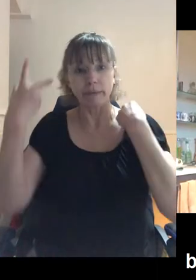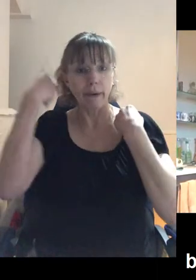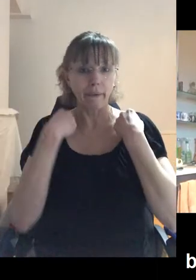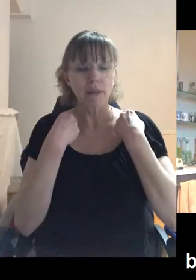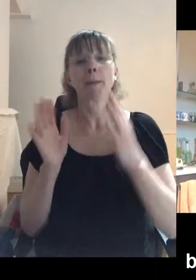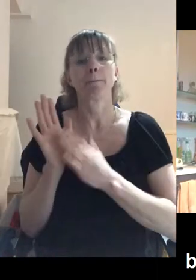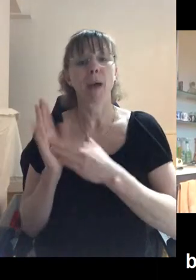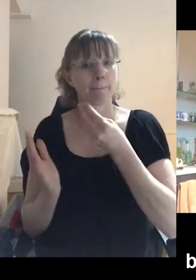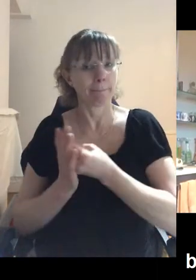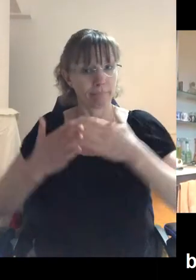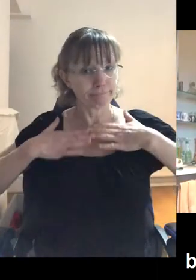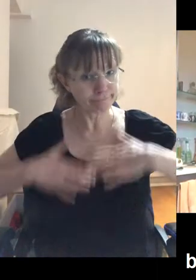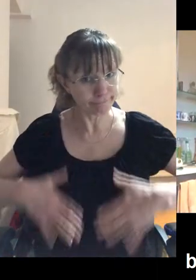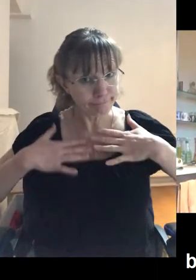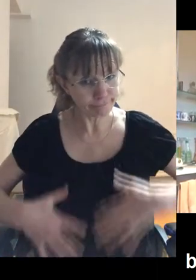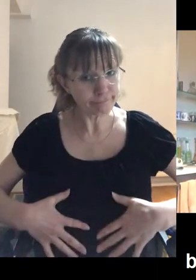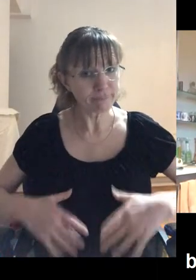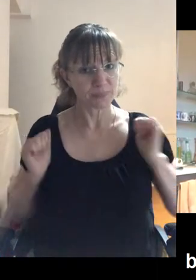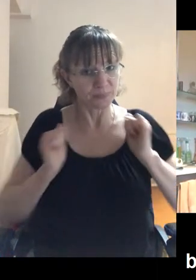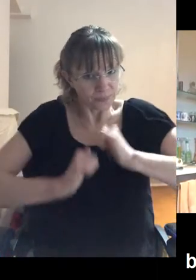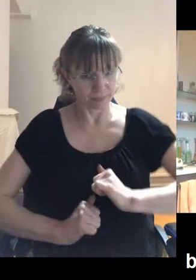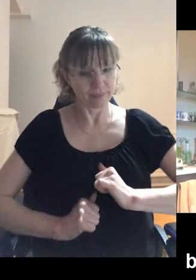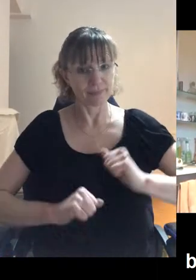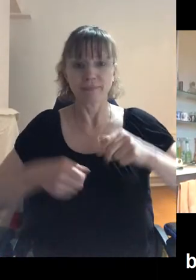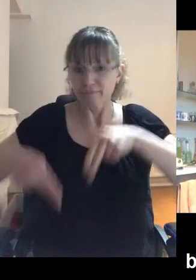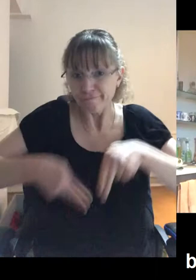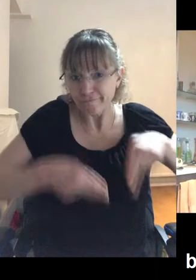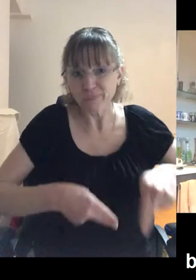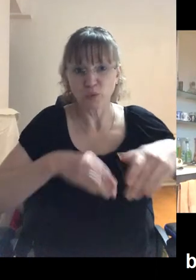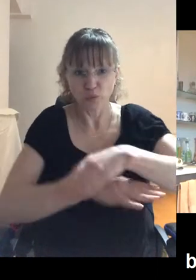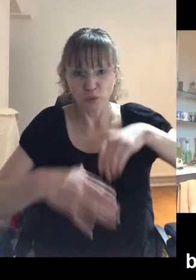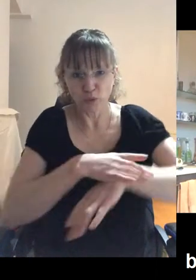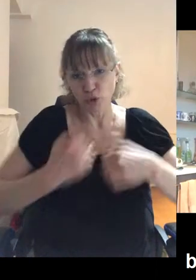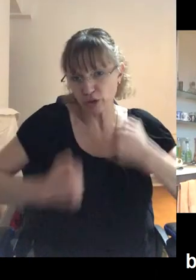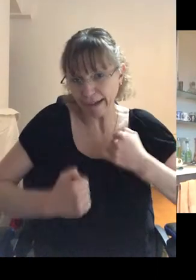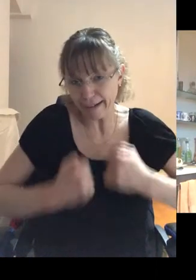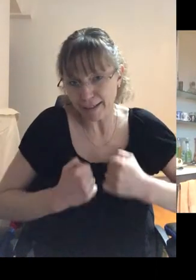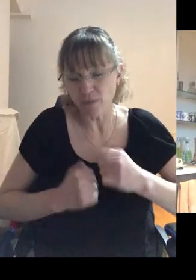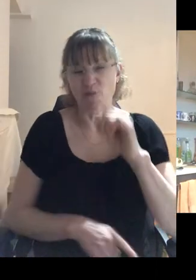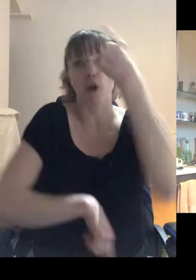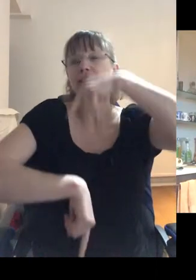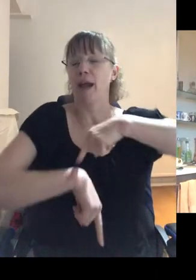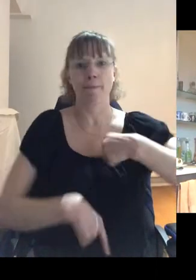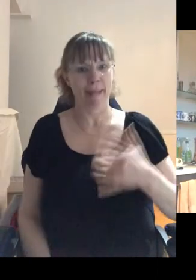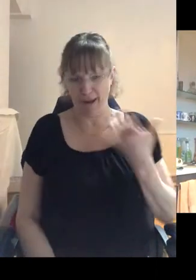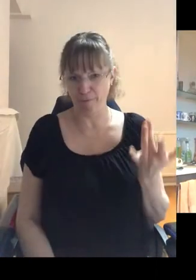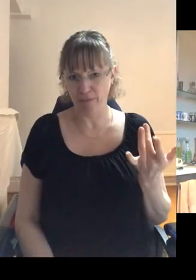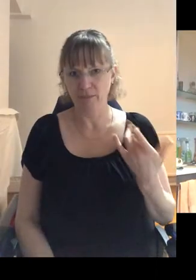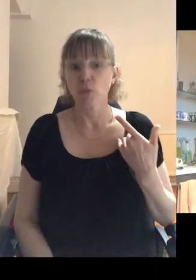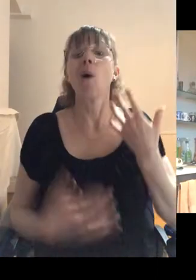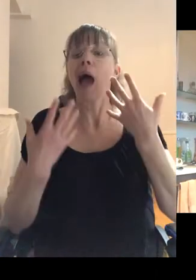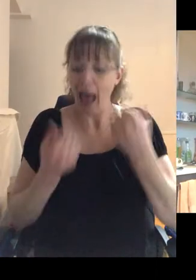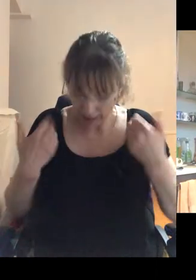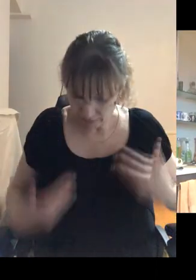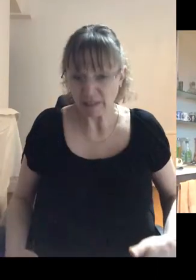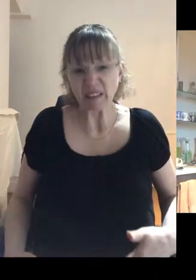mum bought me a, um, uh, a sweatshirt and some jeans and a pair of trainers for the first time in my life. Uh, and I wore these and